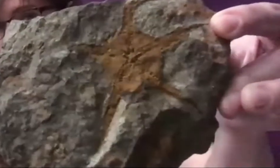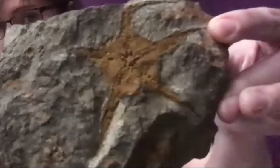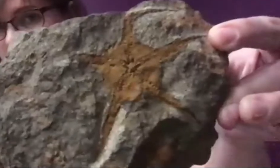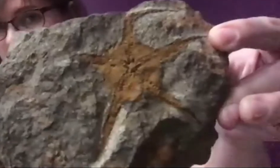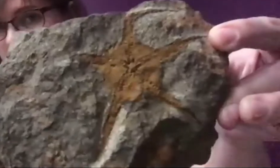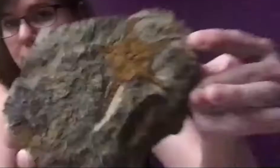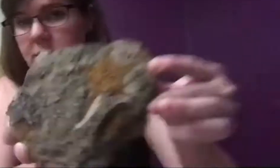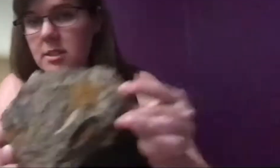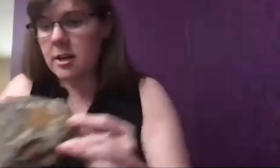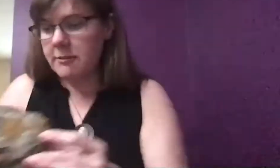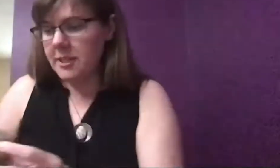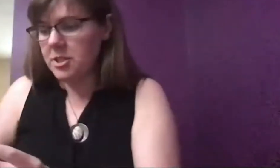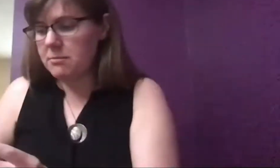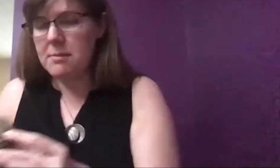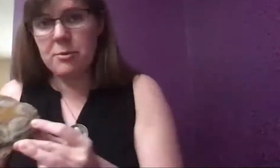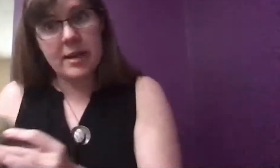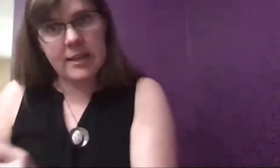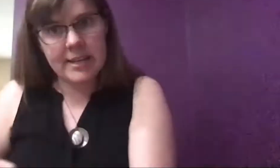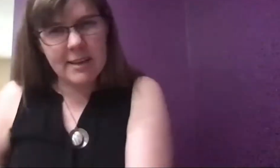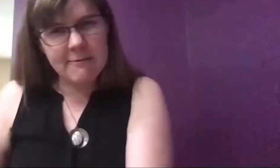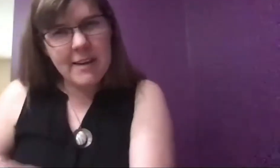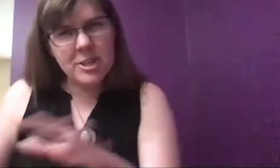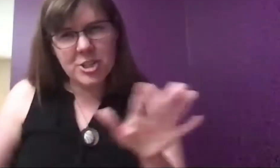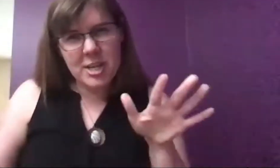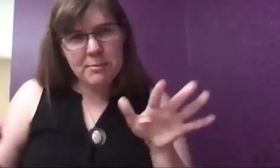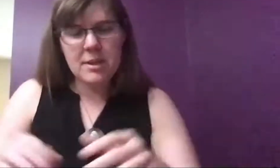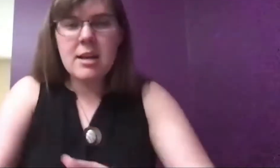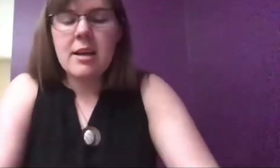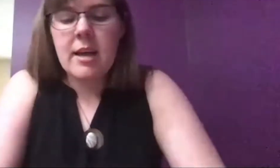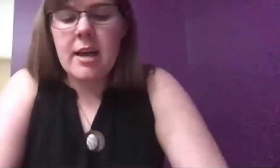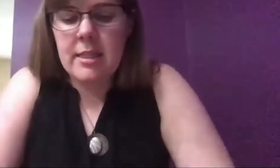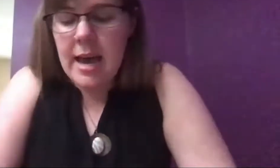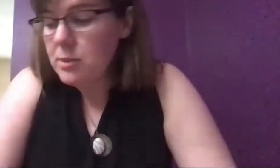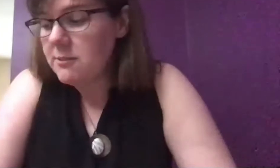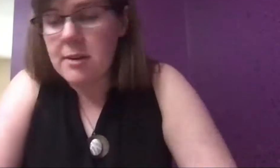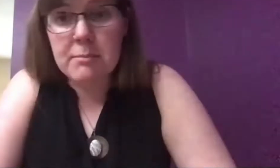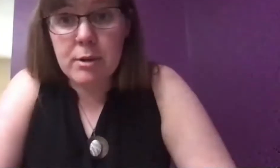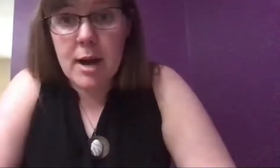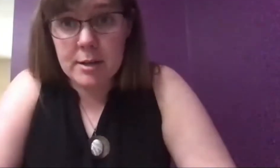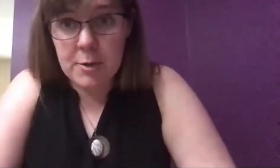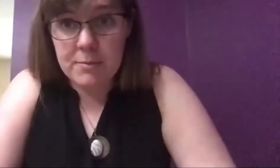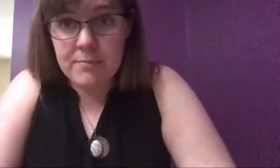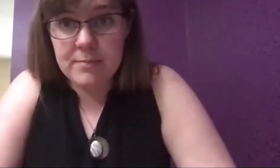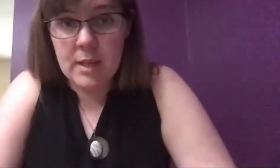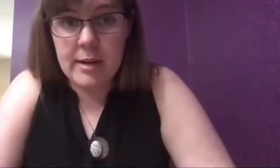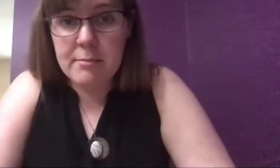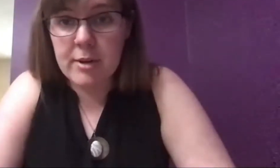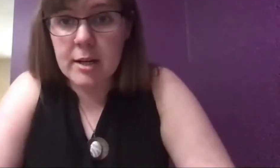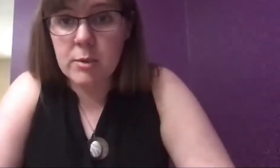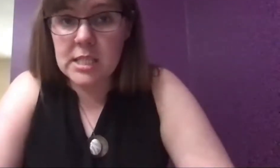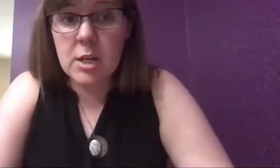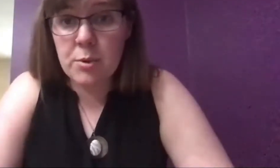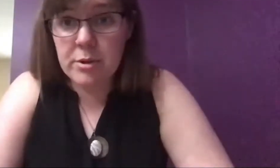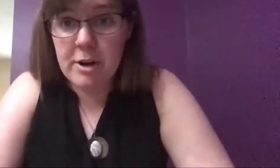related to our starfish. Maybe you recognize that five-ish shape and that was found in Morocco. All right,